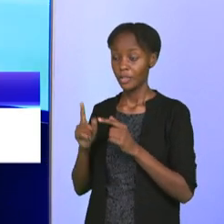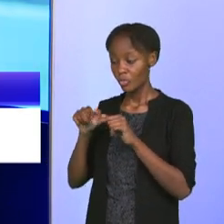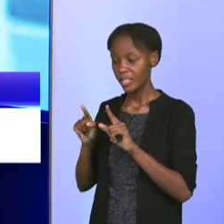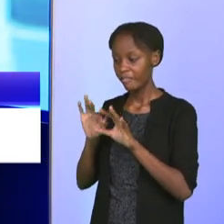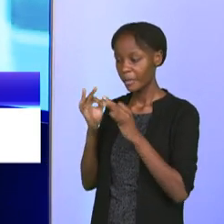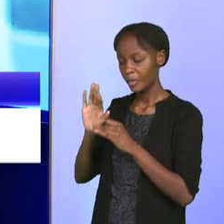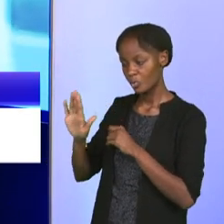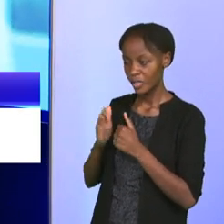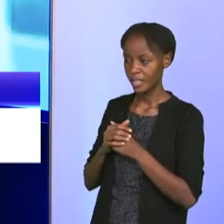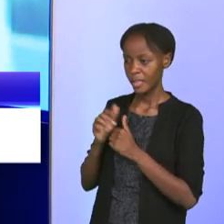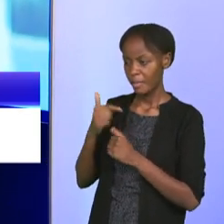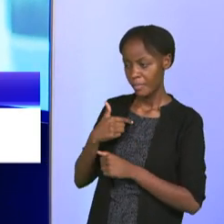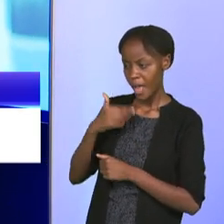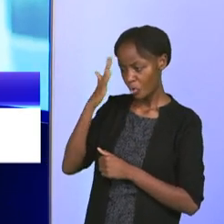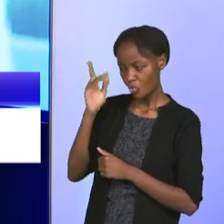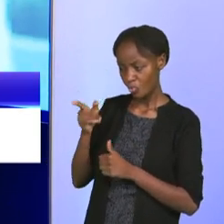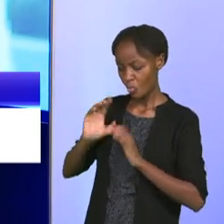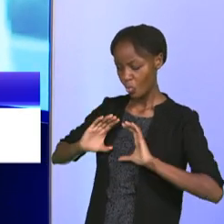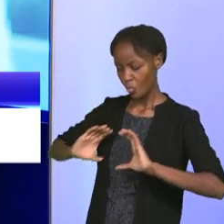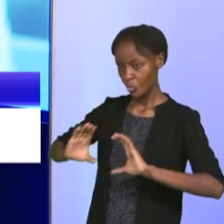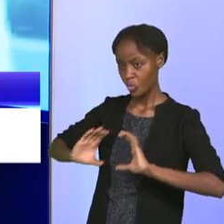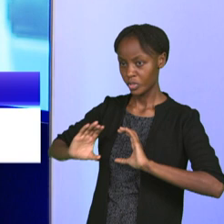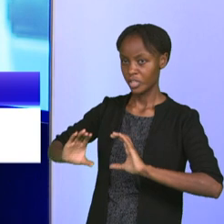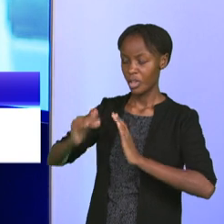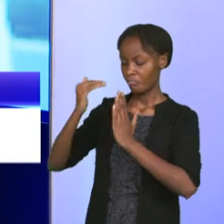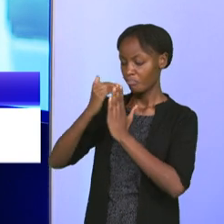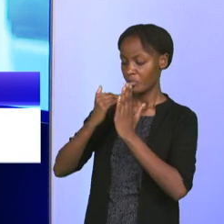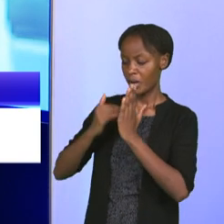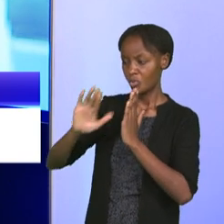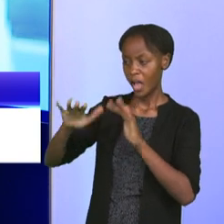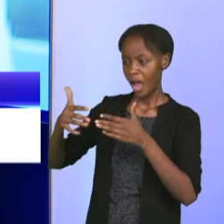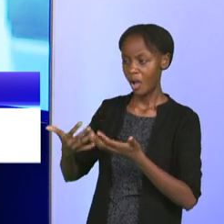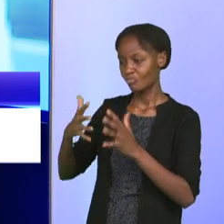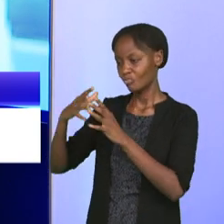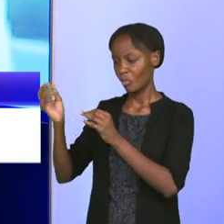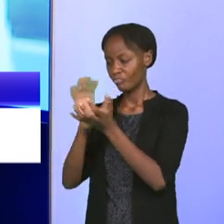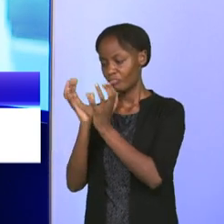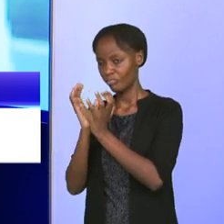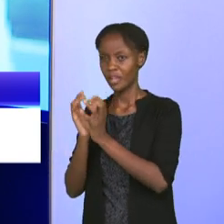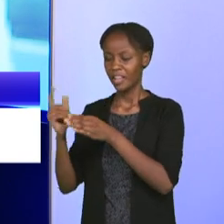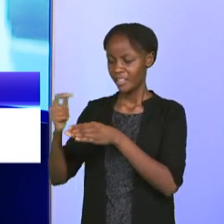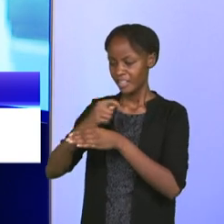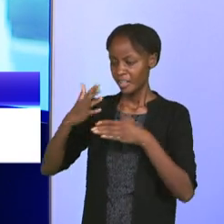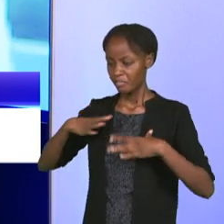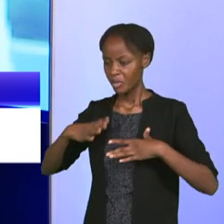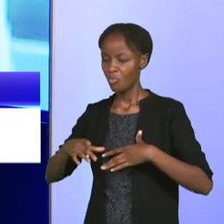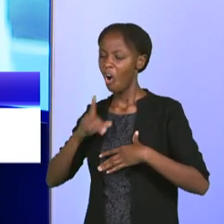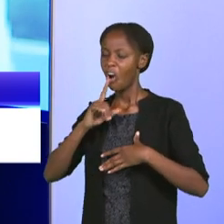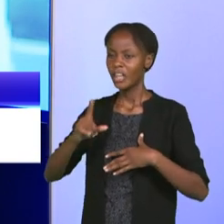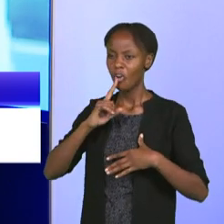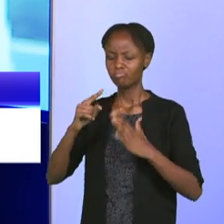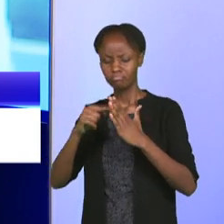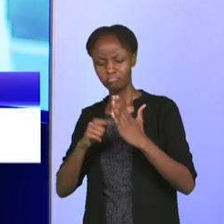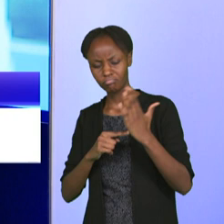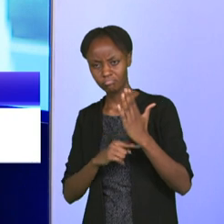family and I know you are a coach, your schedule goes around going out to the pitch, looking at the boys, giving instructions here and there.